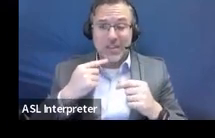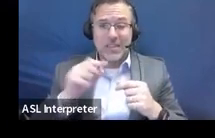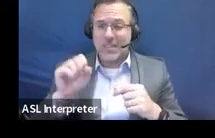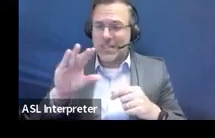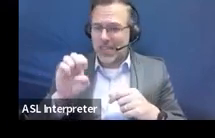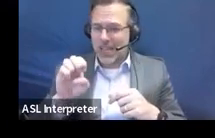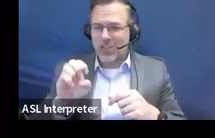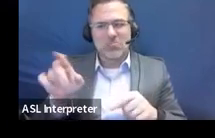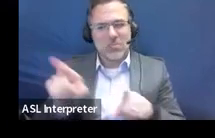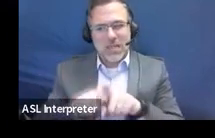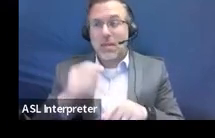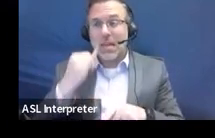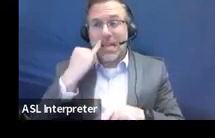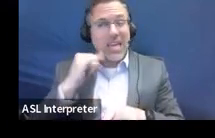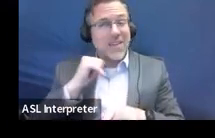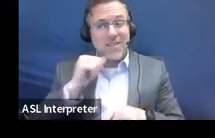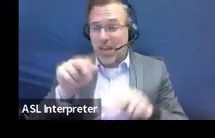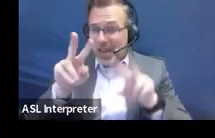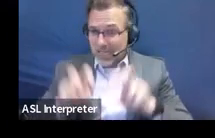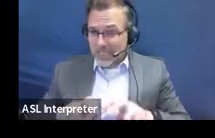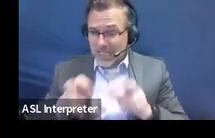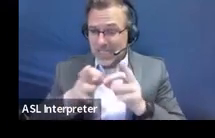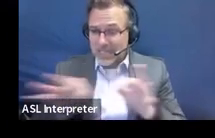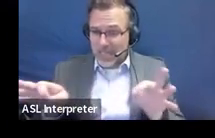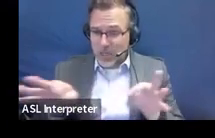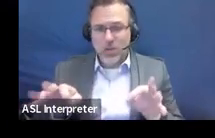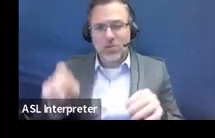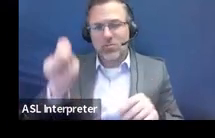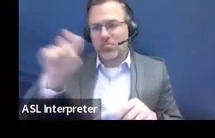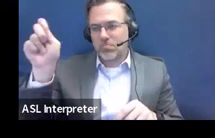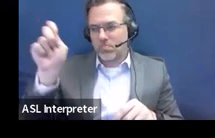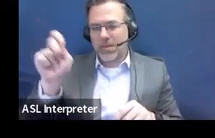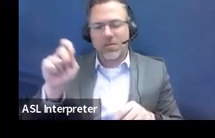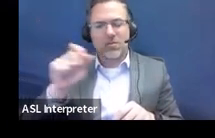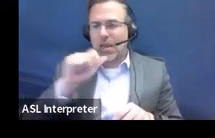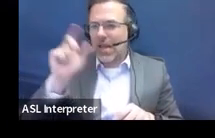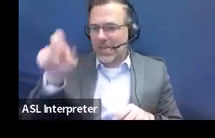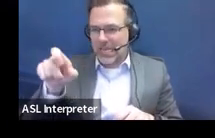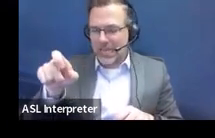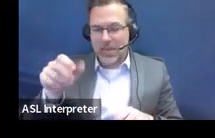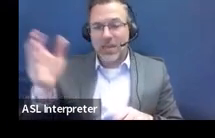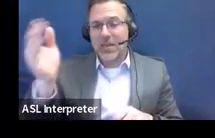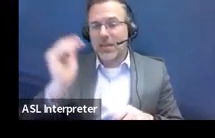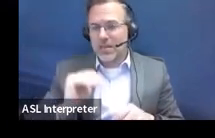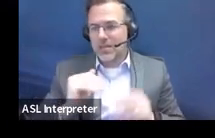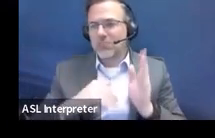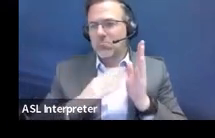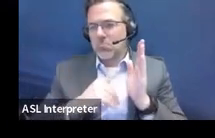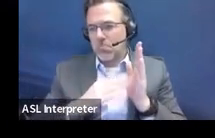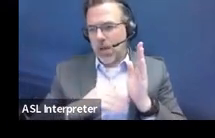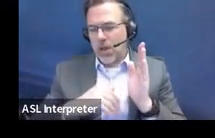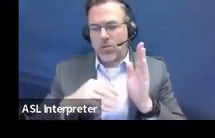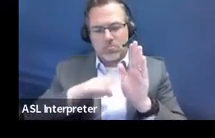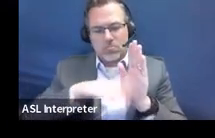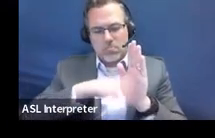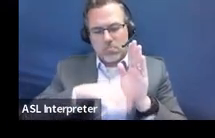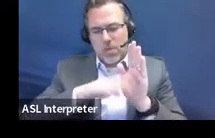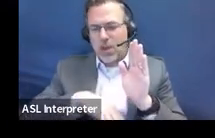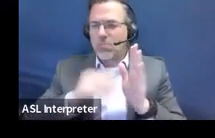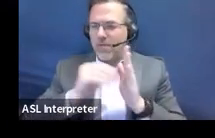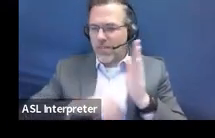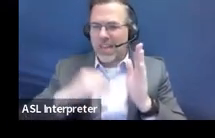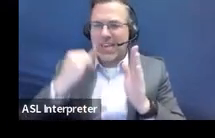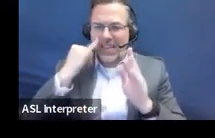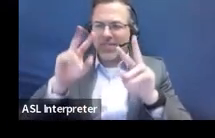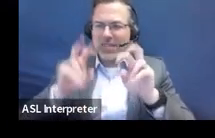it would just you check that top box, no language assessment needed. And then the bottom grid would be filled in if there was an assessment completed.